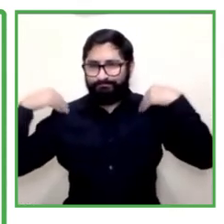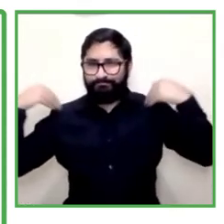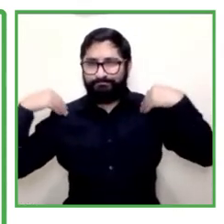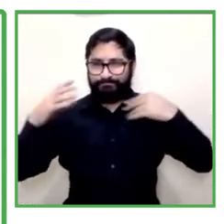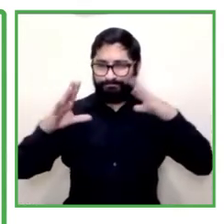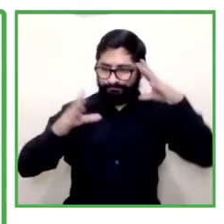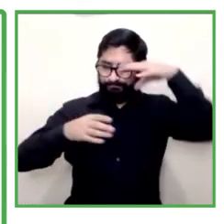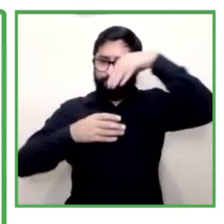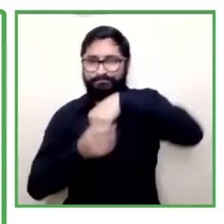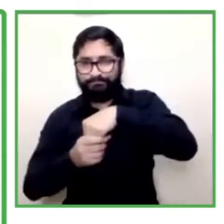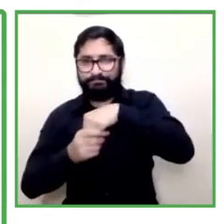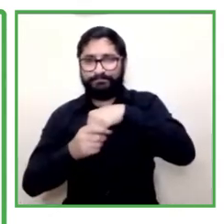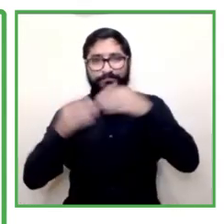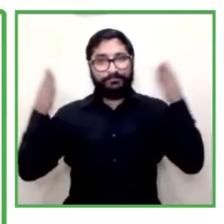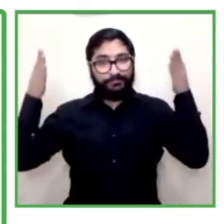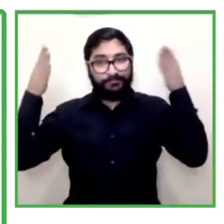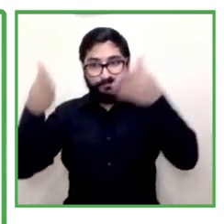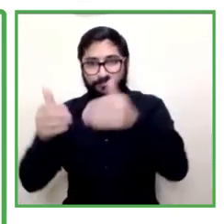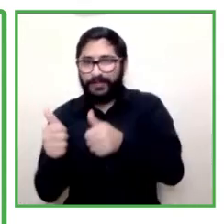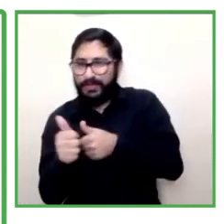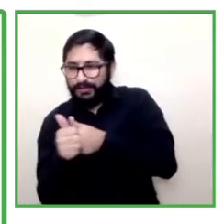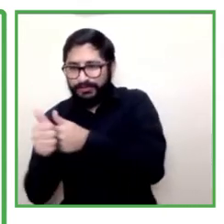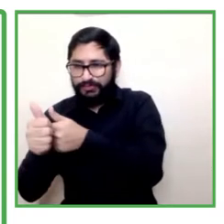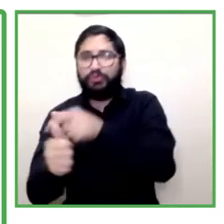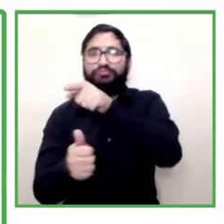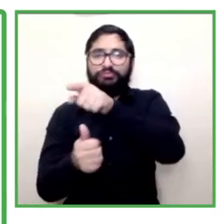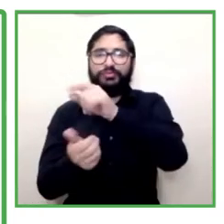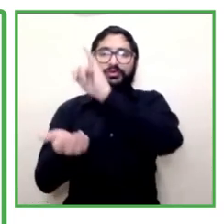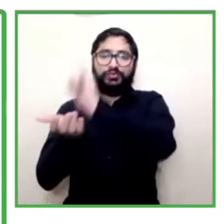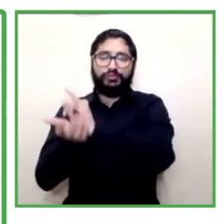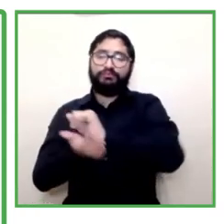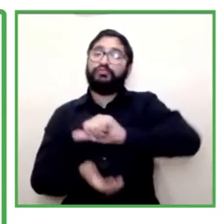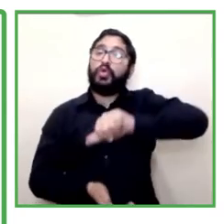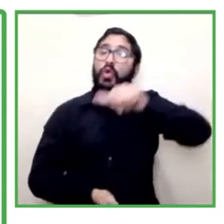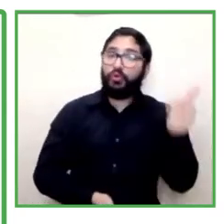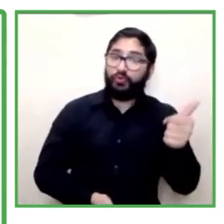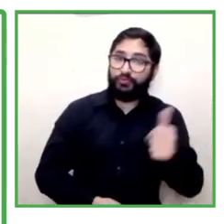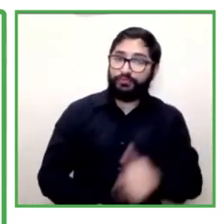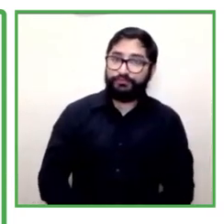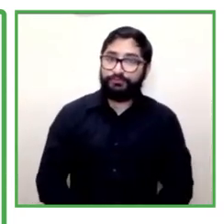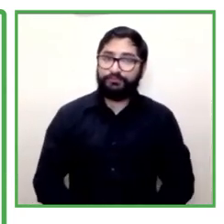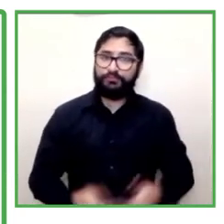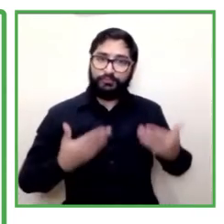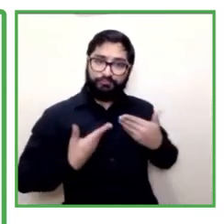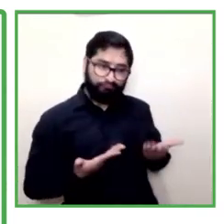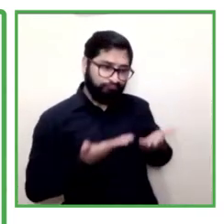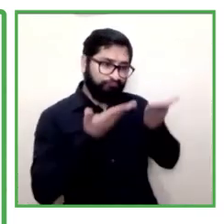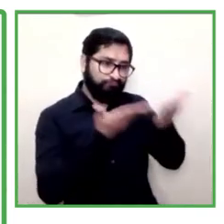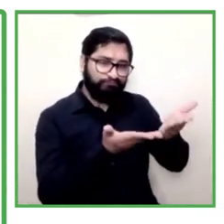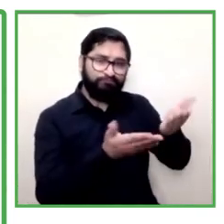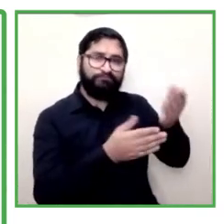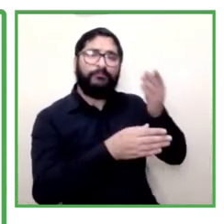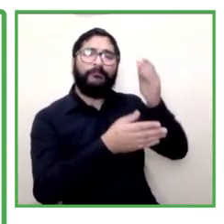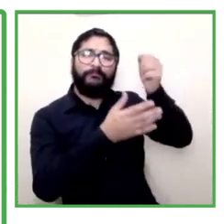another aspect has been that we provide a benefit of accessibility